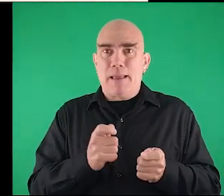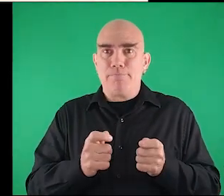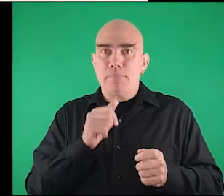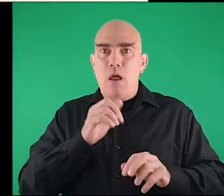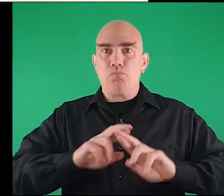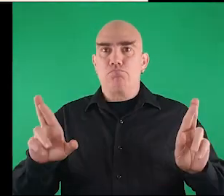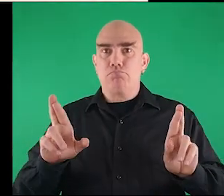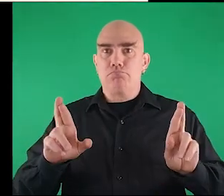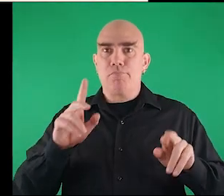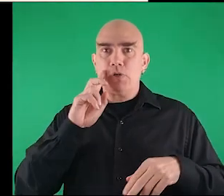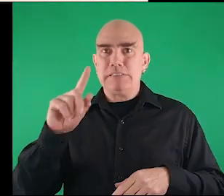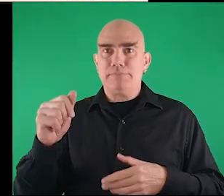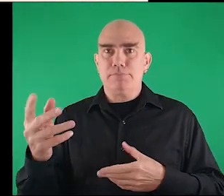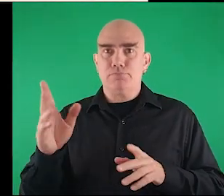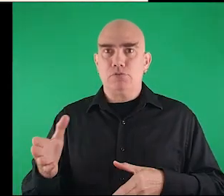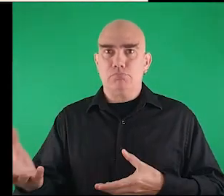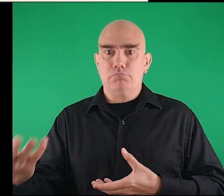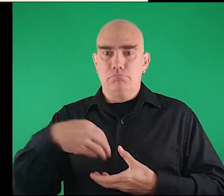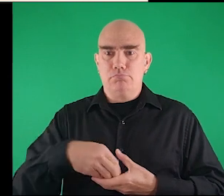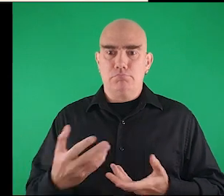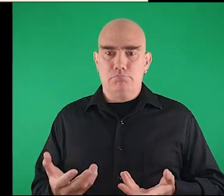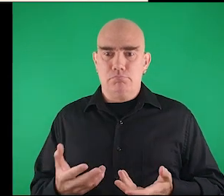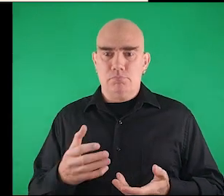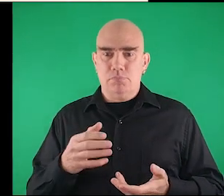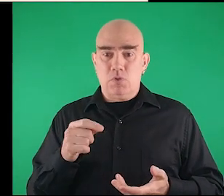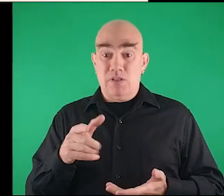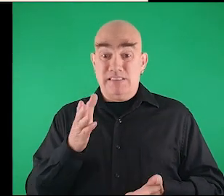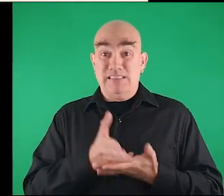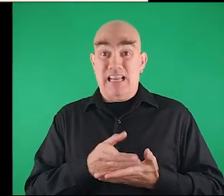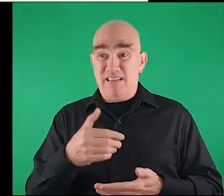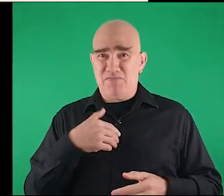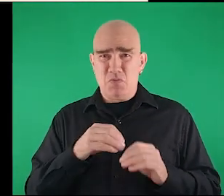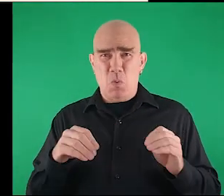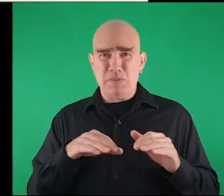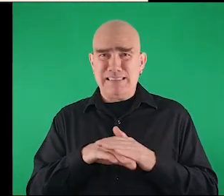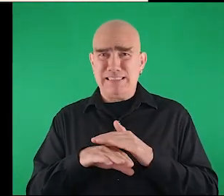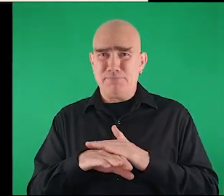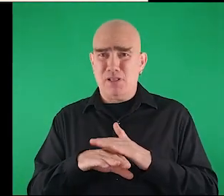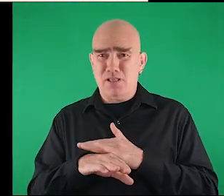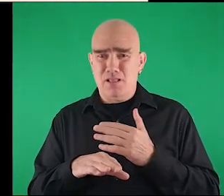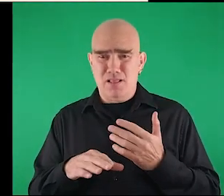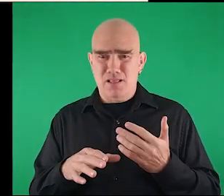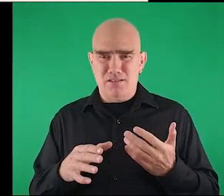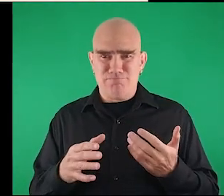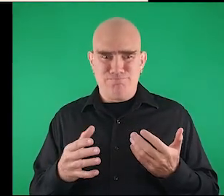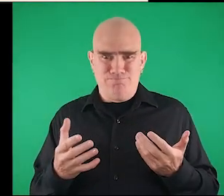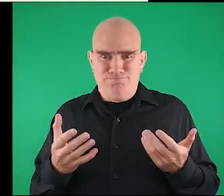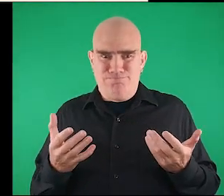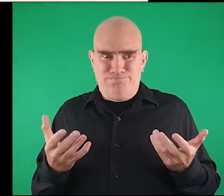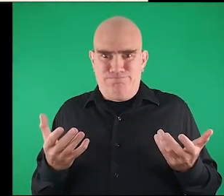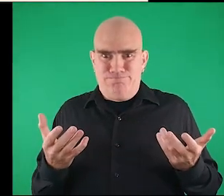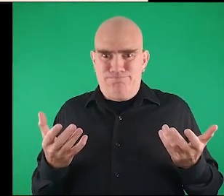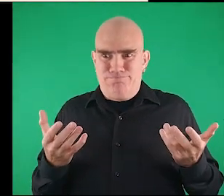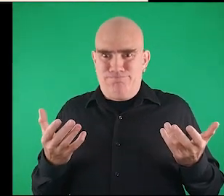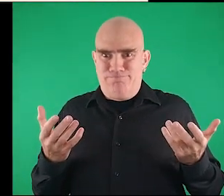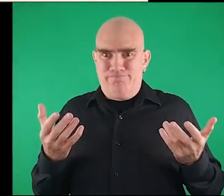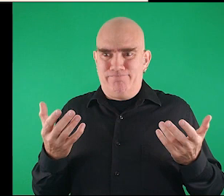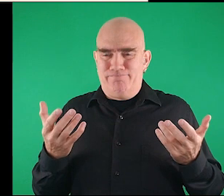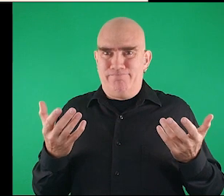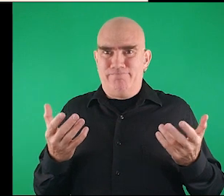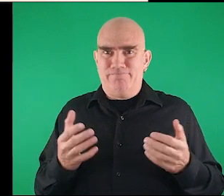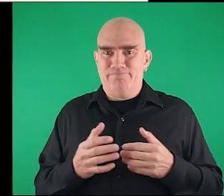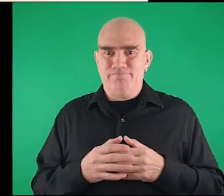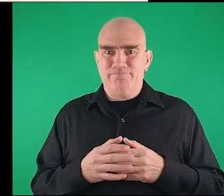adapter and are not prepared so this is a stop of that